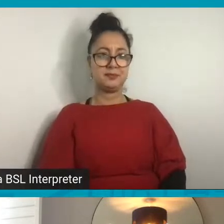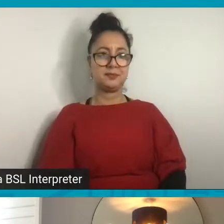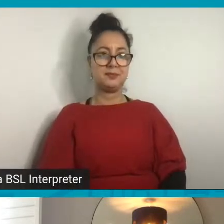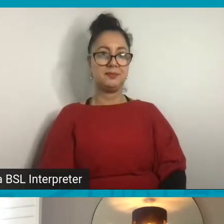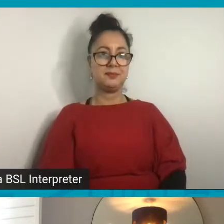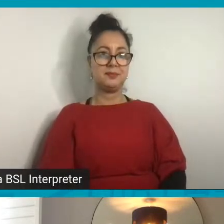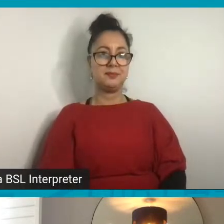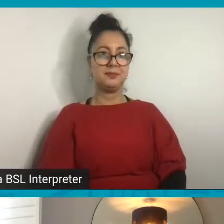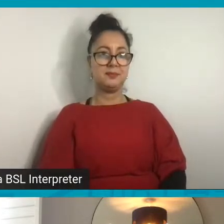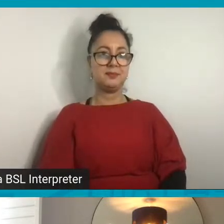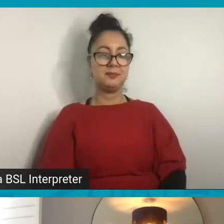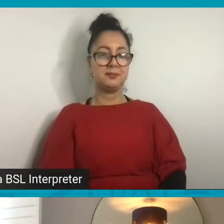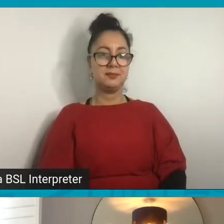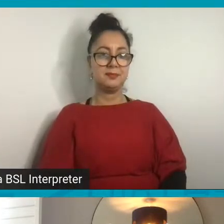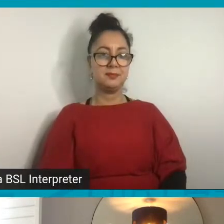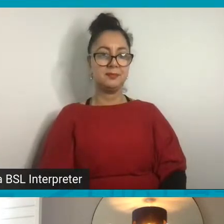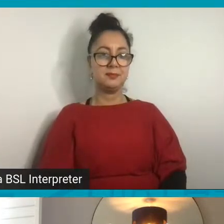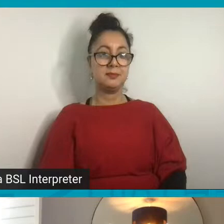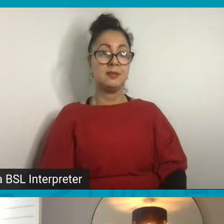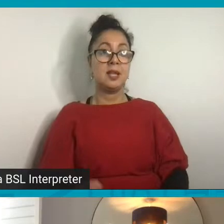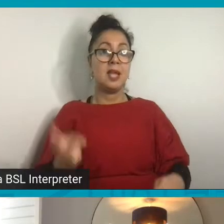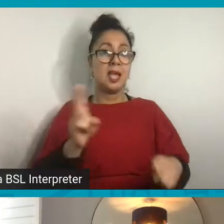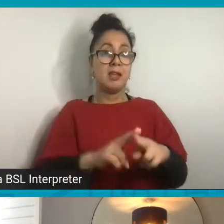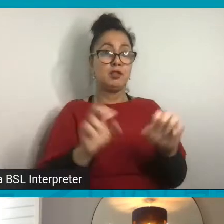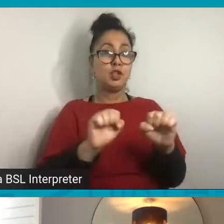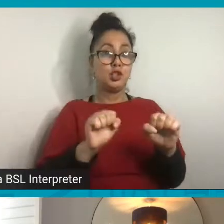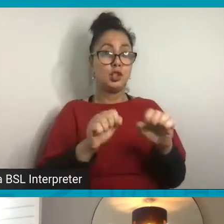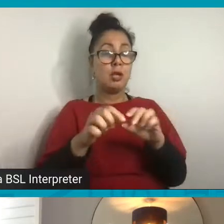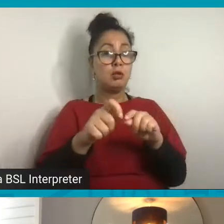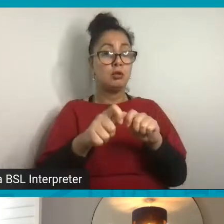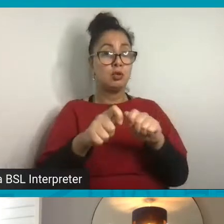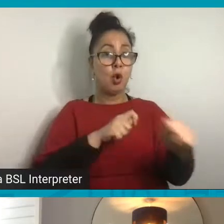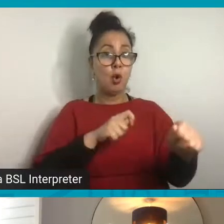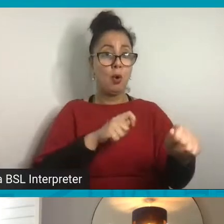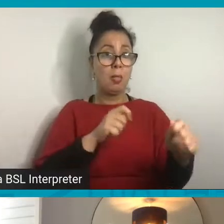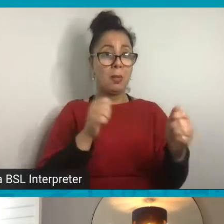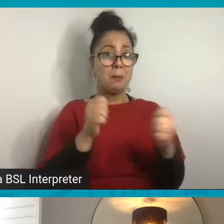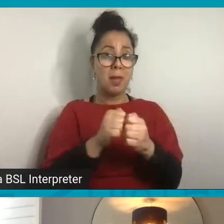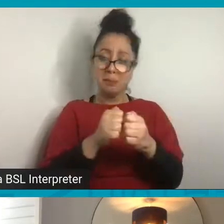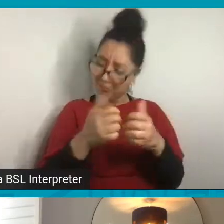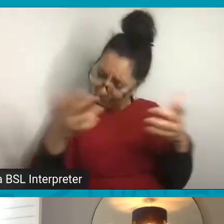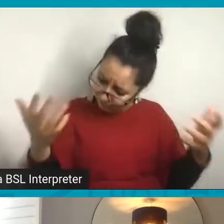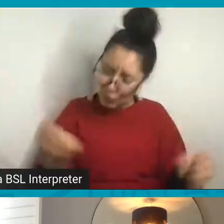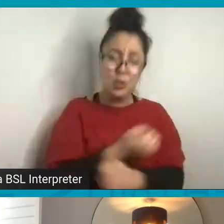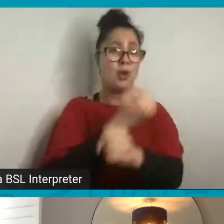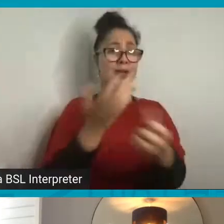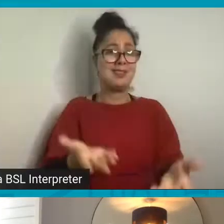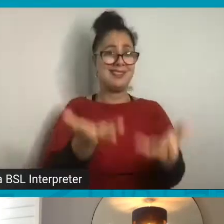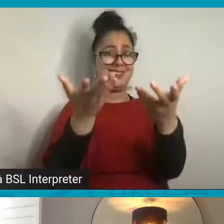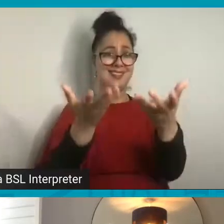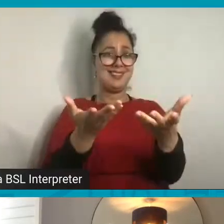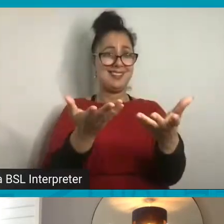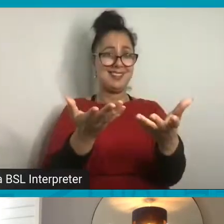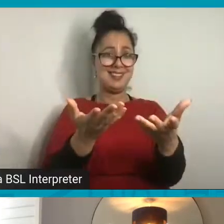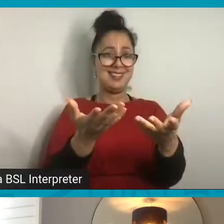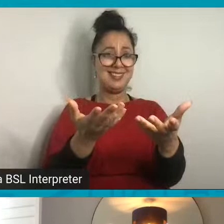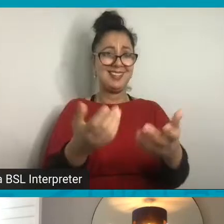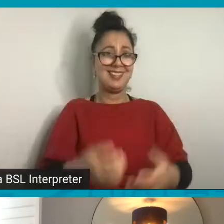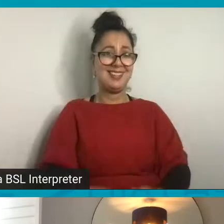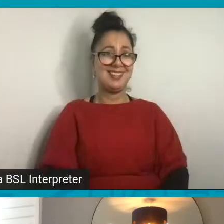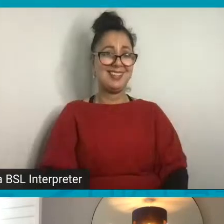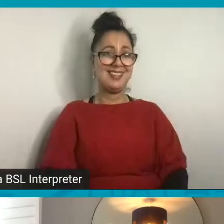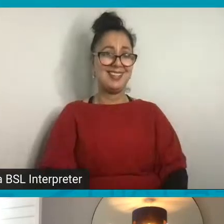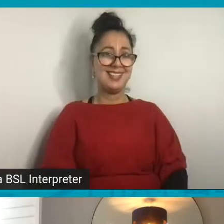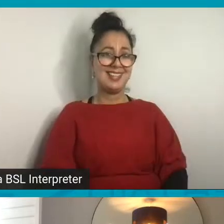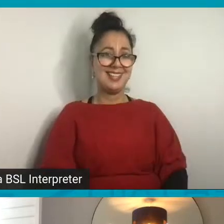So if you haven't torn some paper yet, if you've got some to hand, do it. It's satisfying. It's